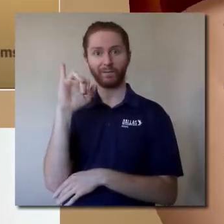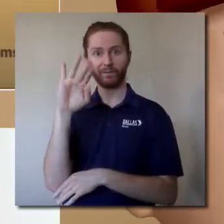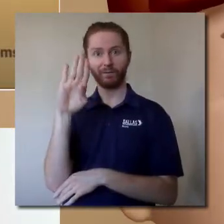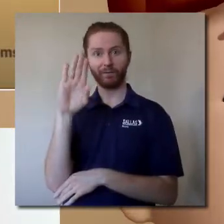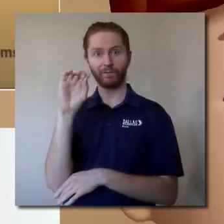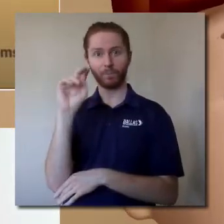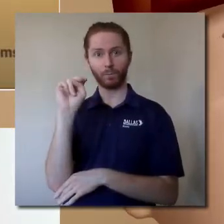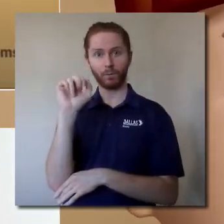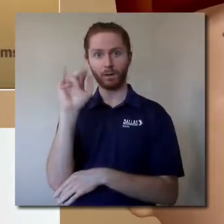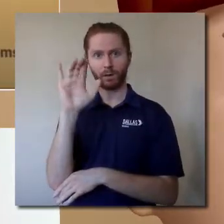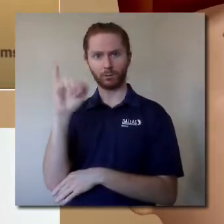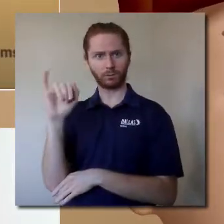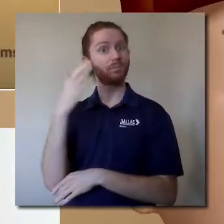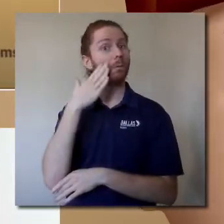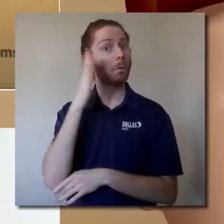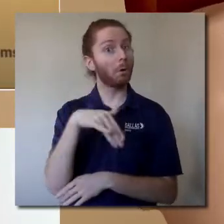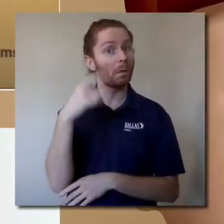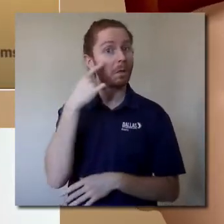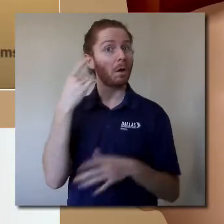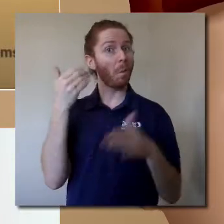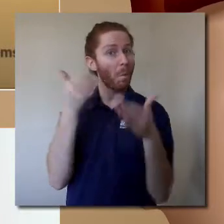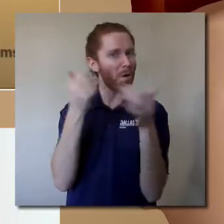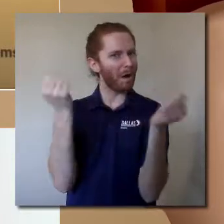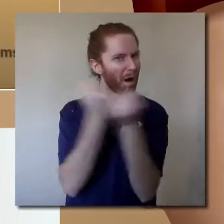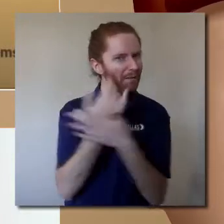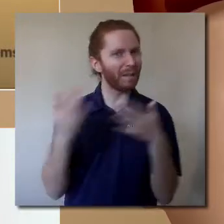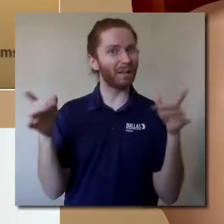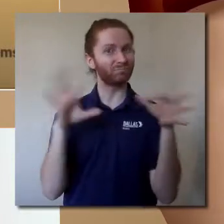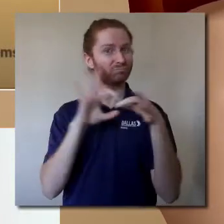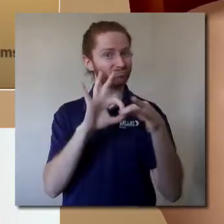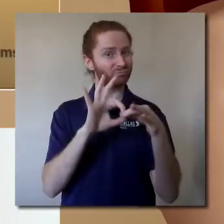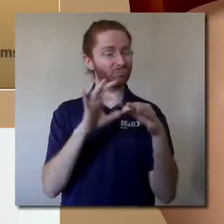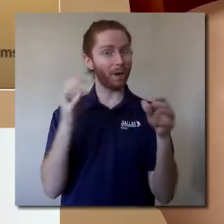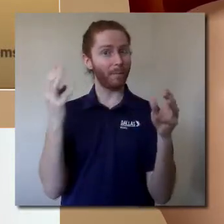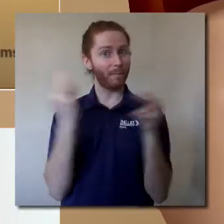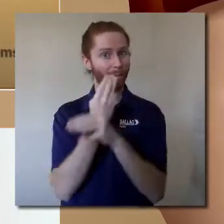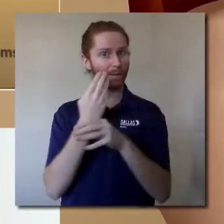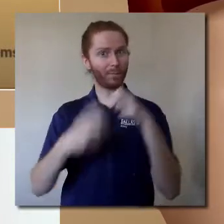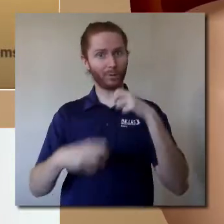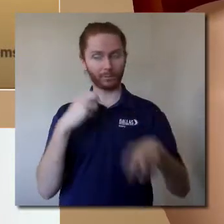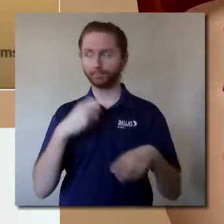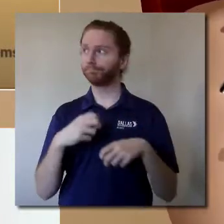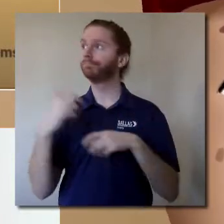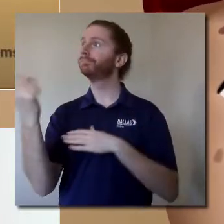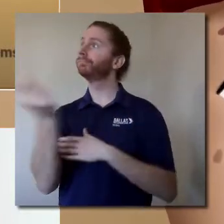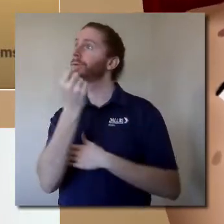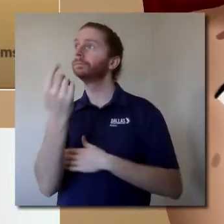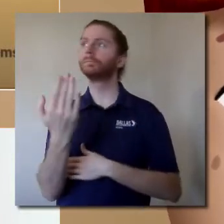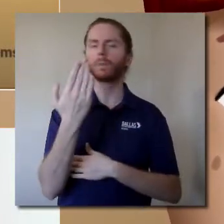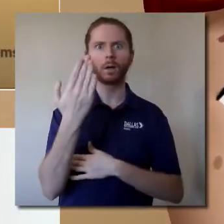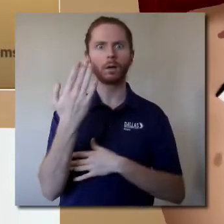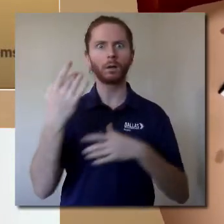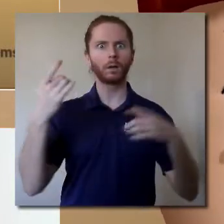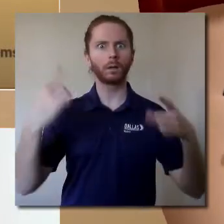everything as a math problem. On Tuesday, I start having problems.